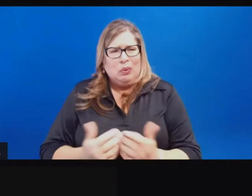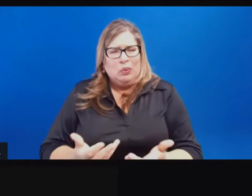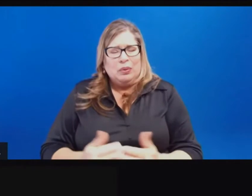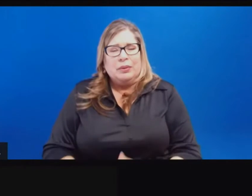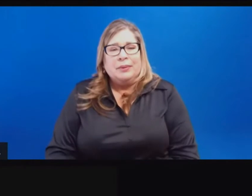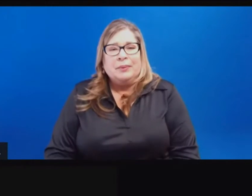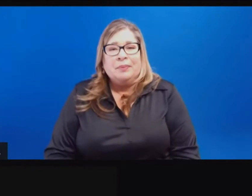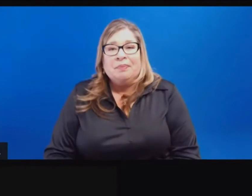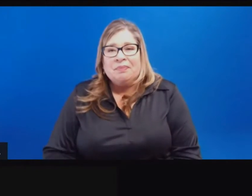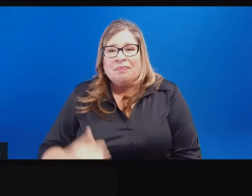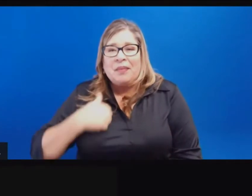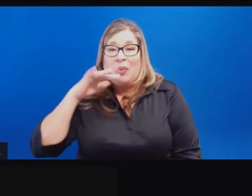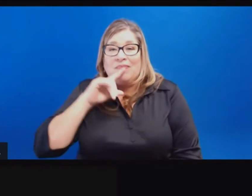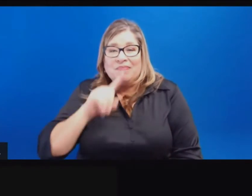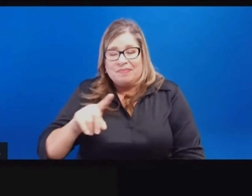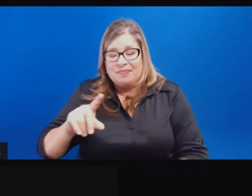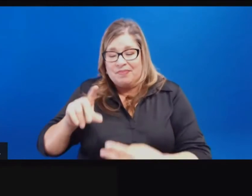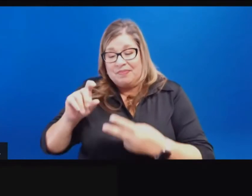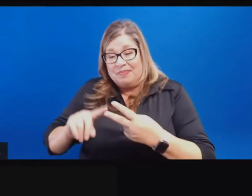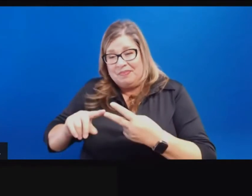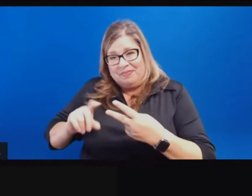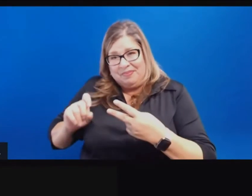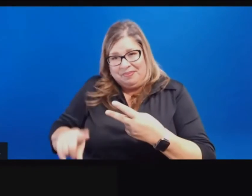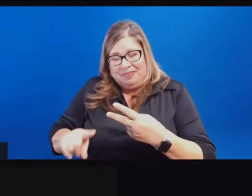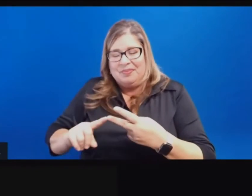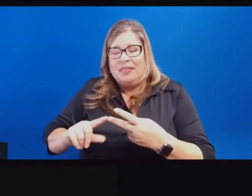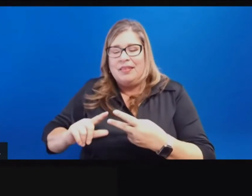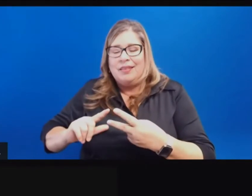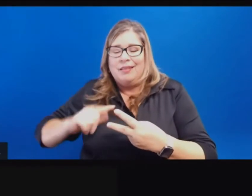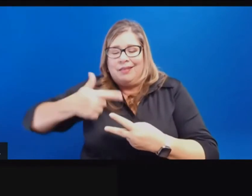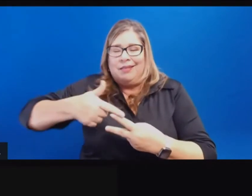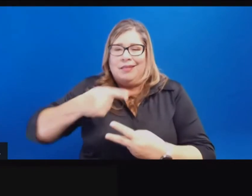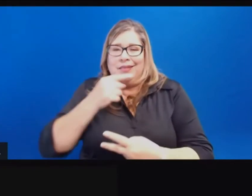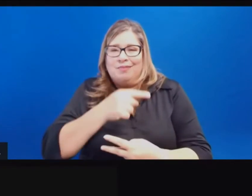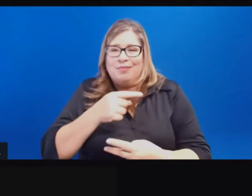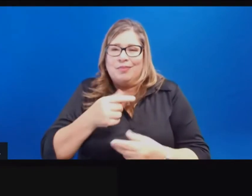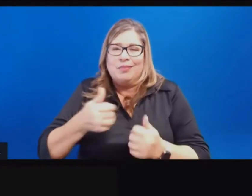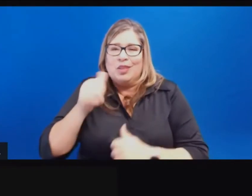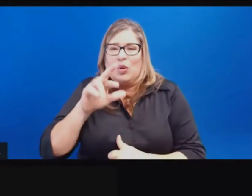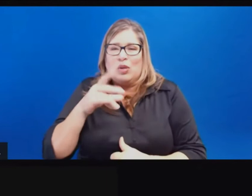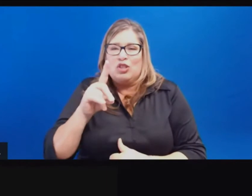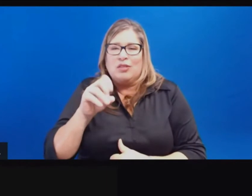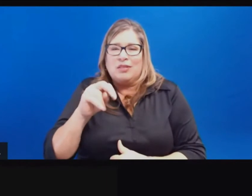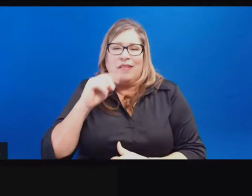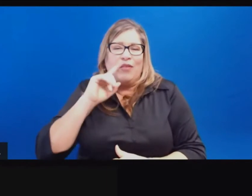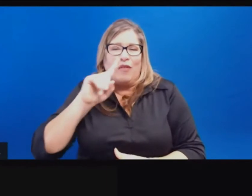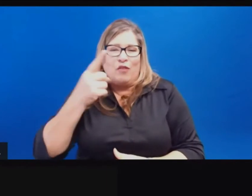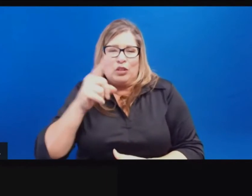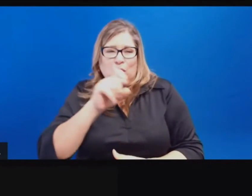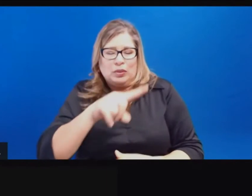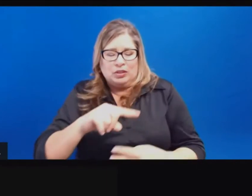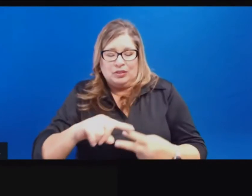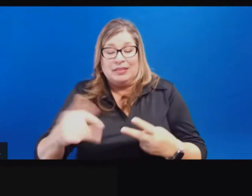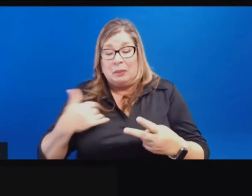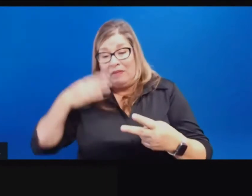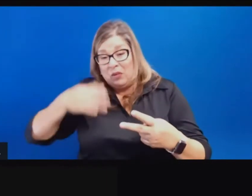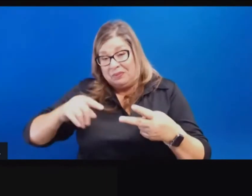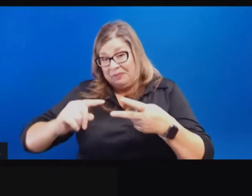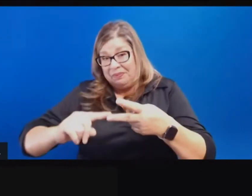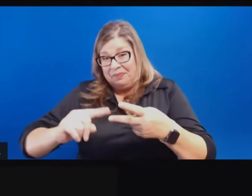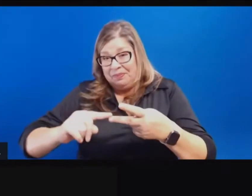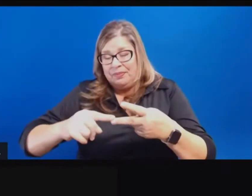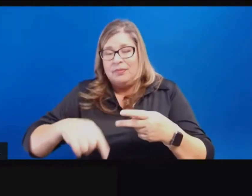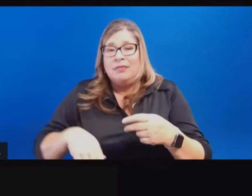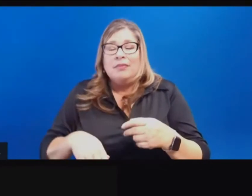then turn it over to Secretary Richardson for the first half of your question. You know, again, part of what our concern